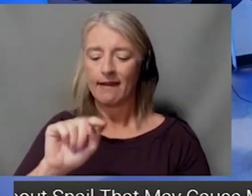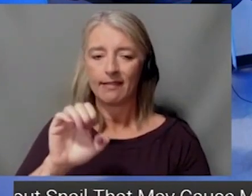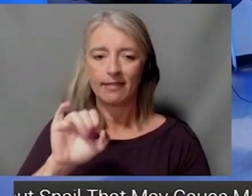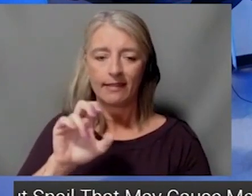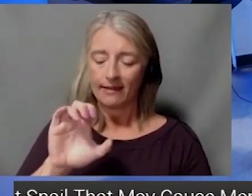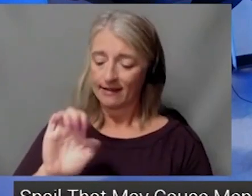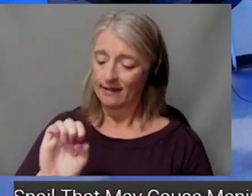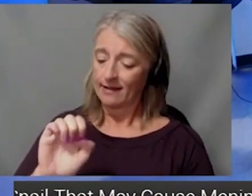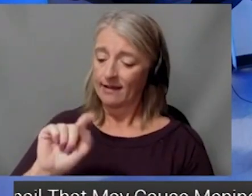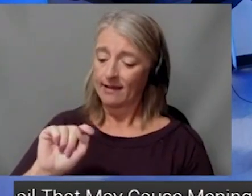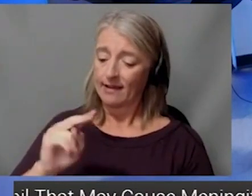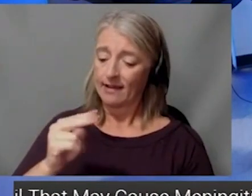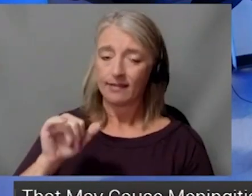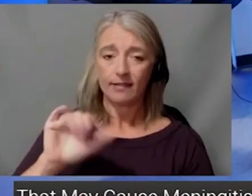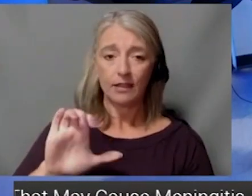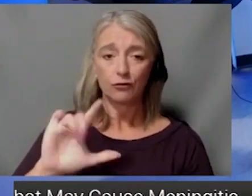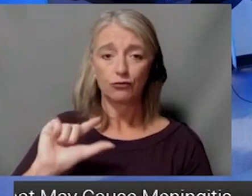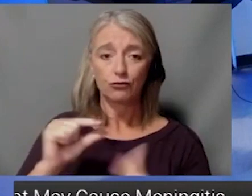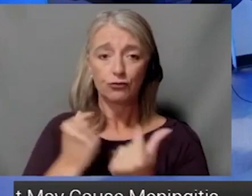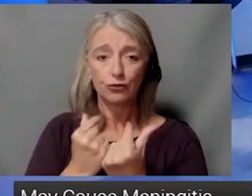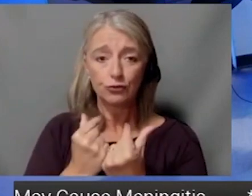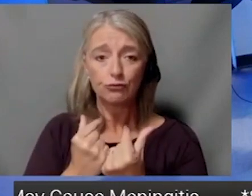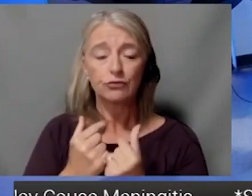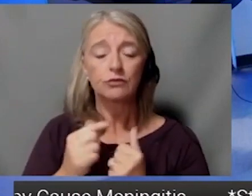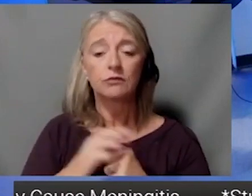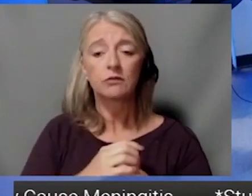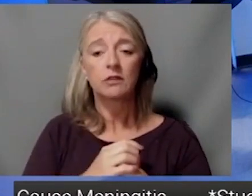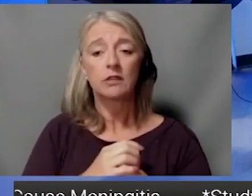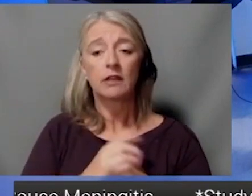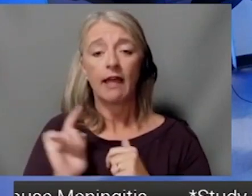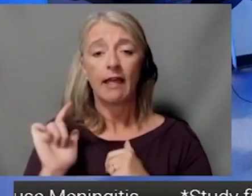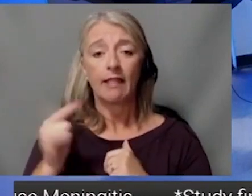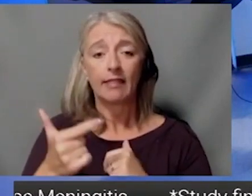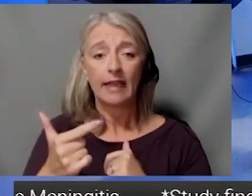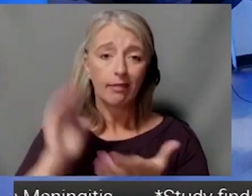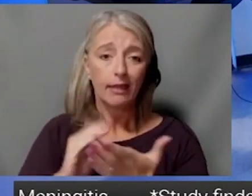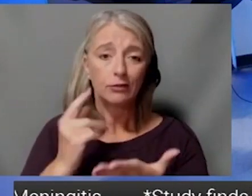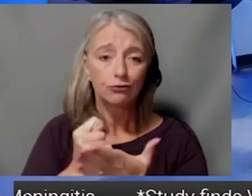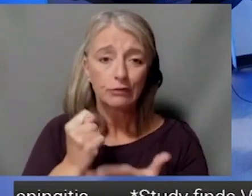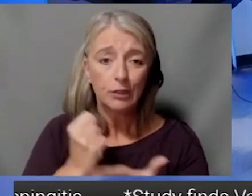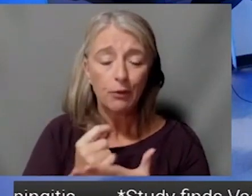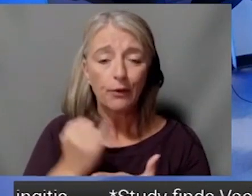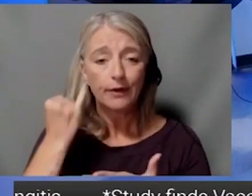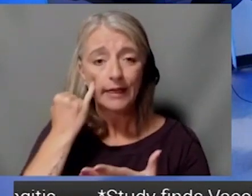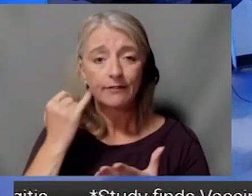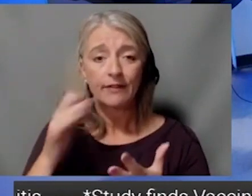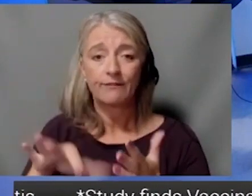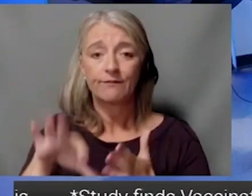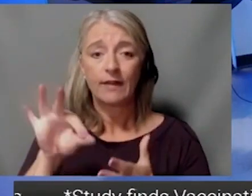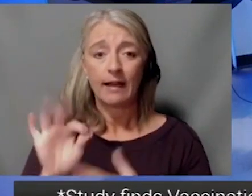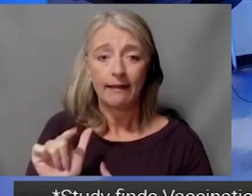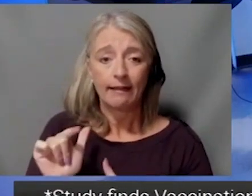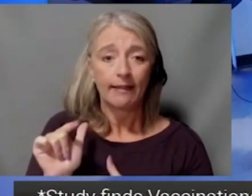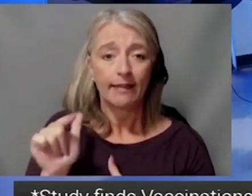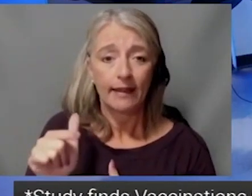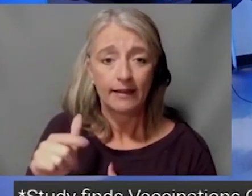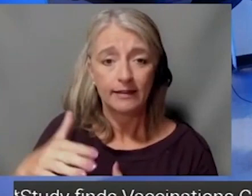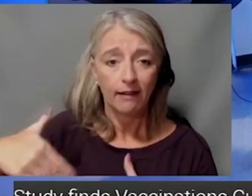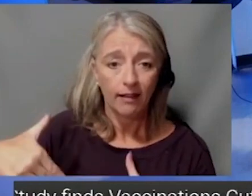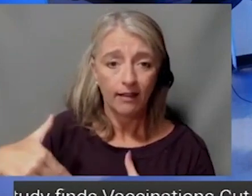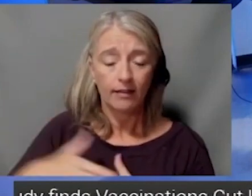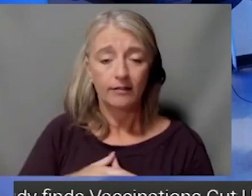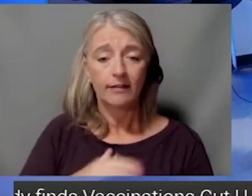stage when it's harder and less treatable. As we know, let's talk about focusing on different groups and how this comprehensive center